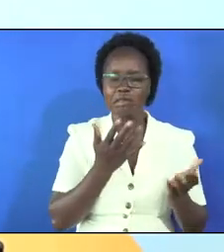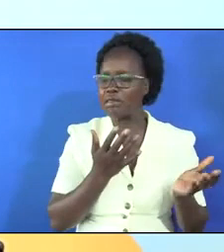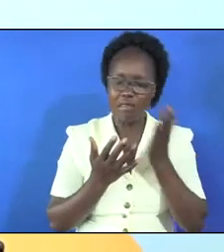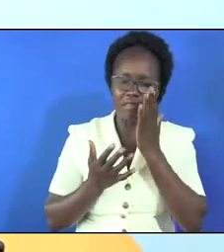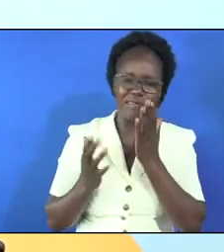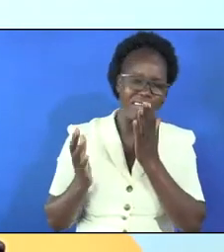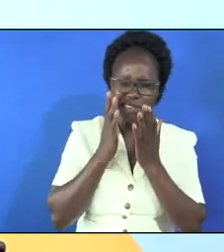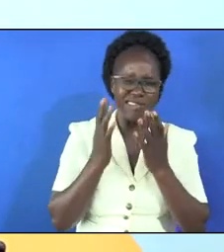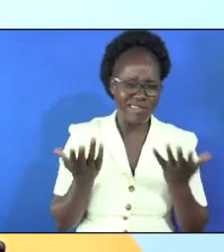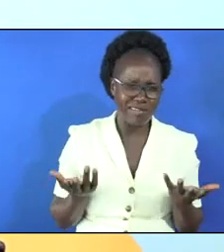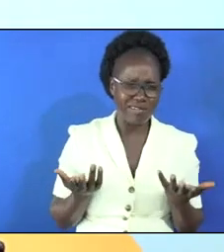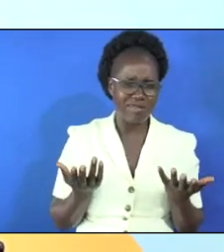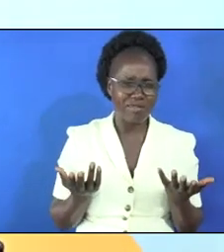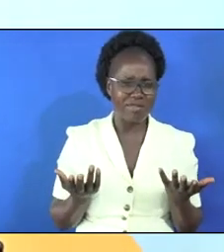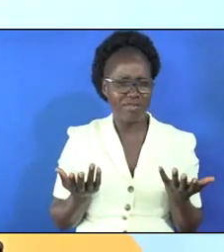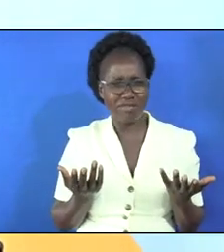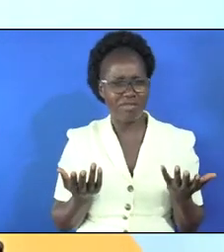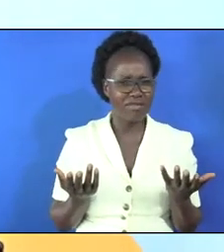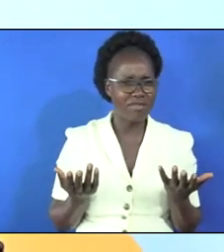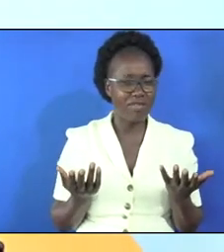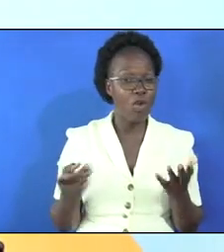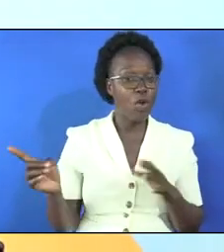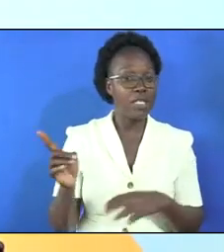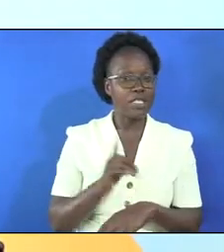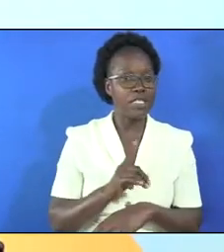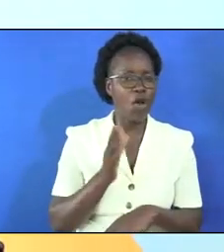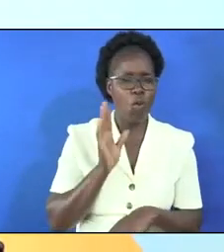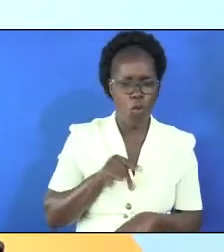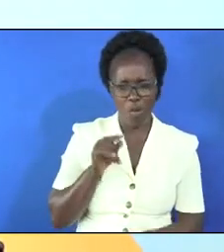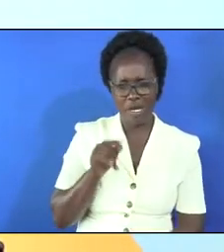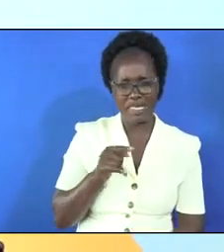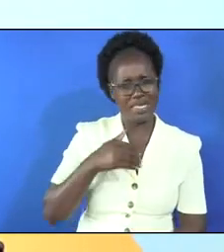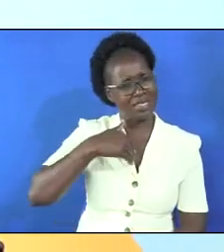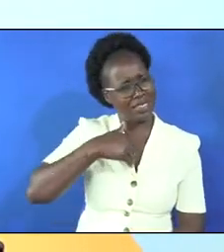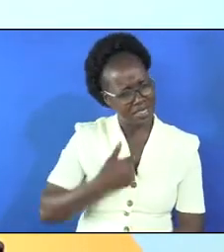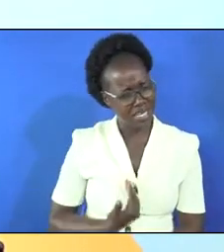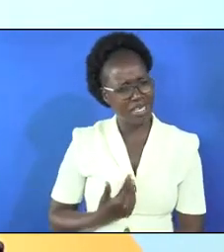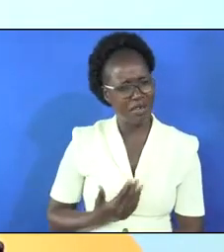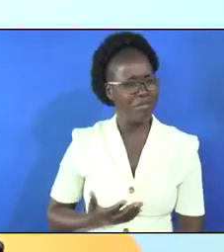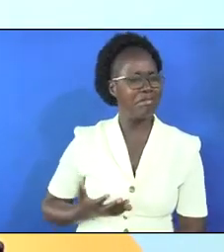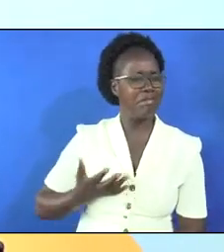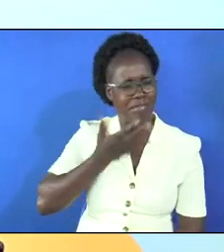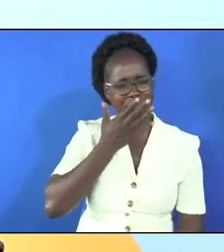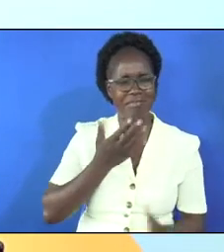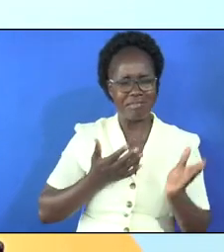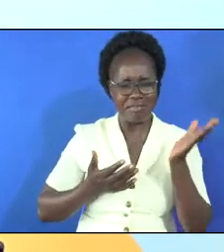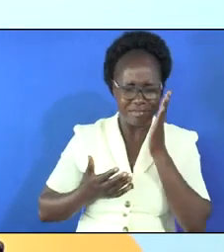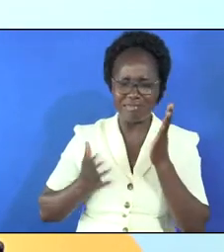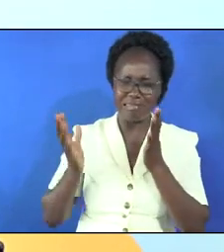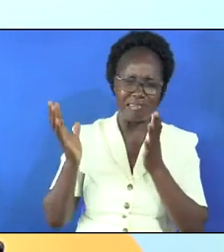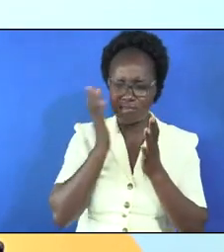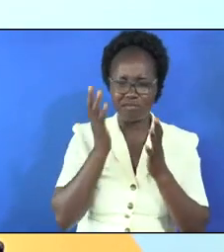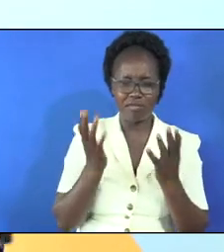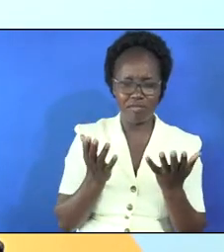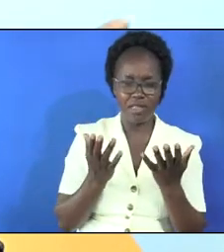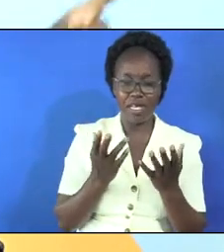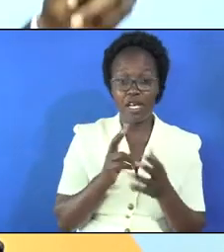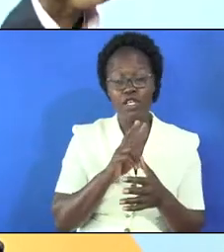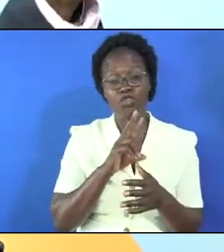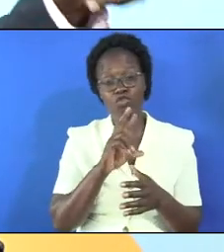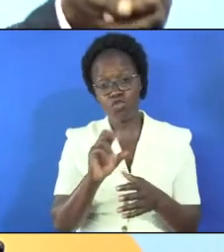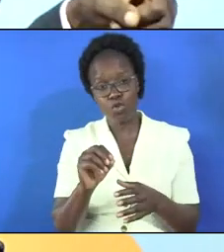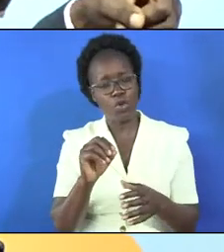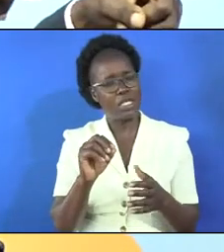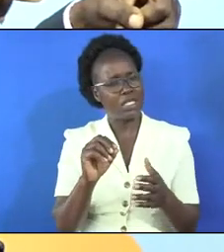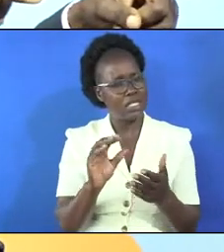one day this woman was tired of this beating and so